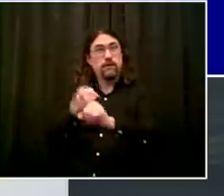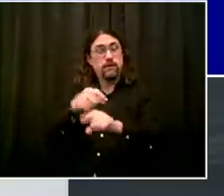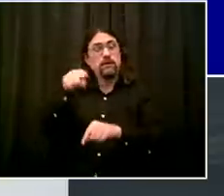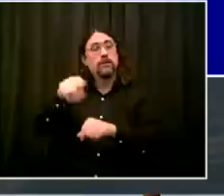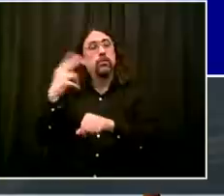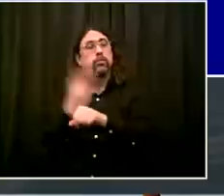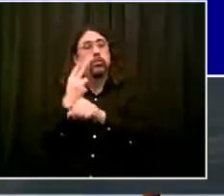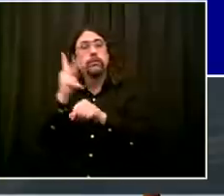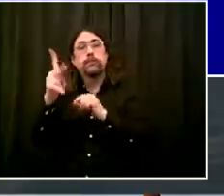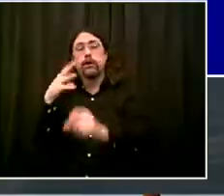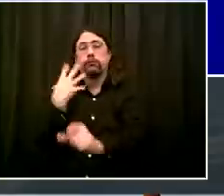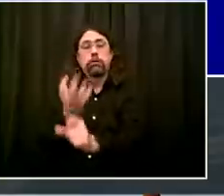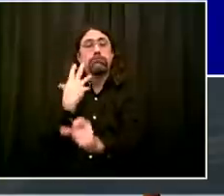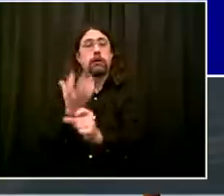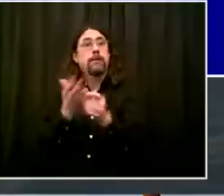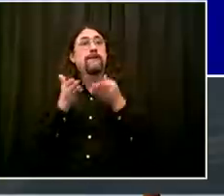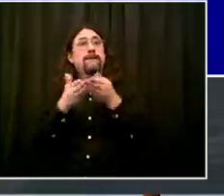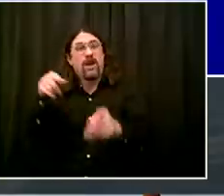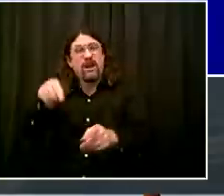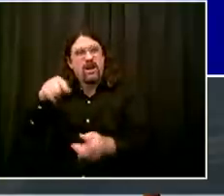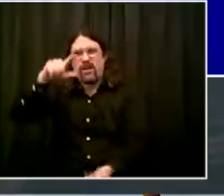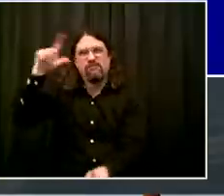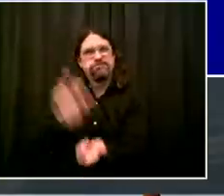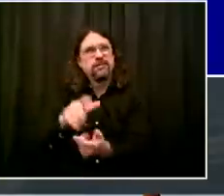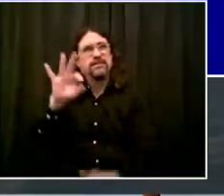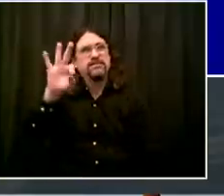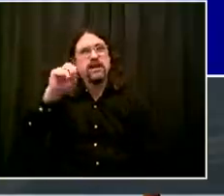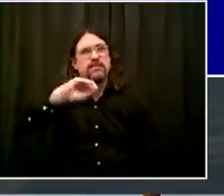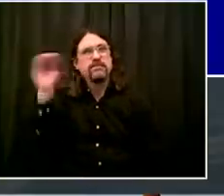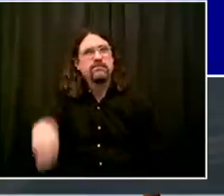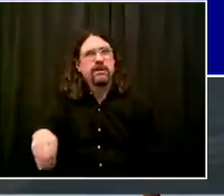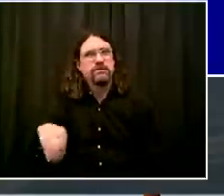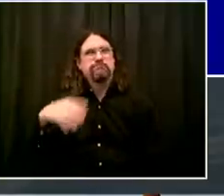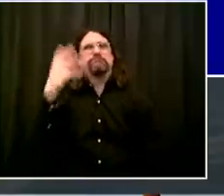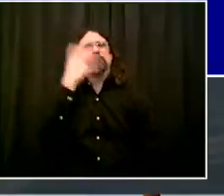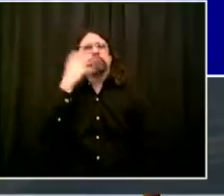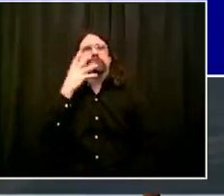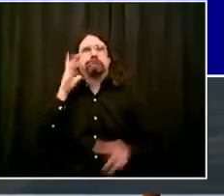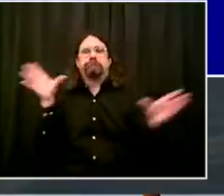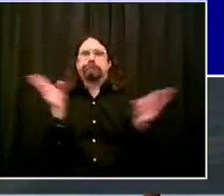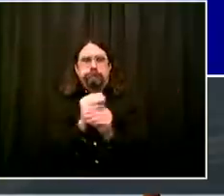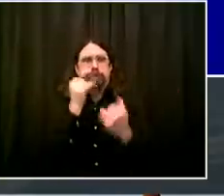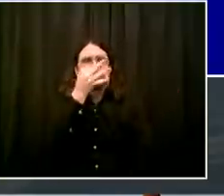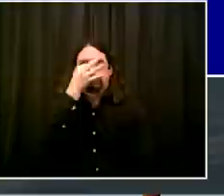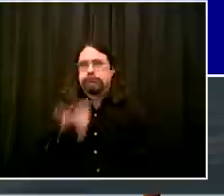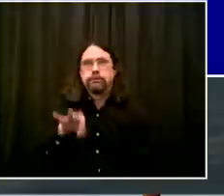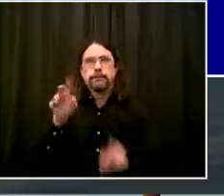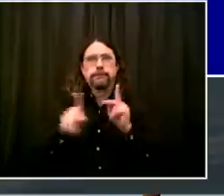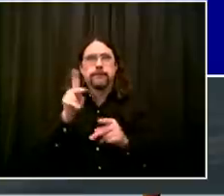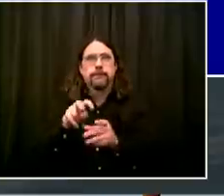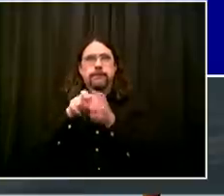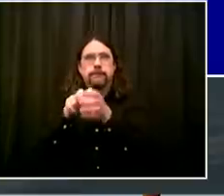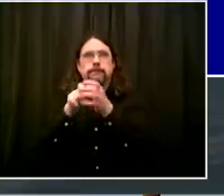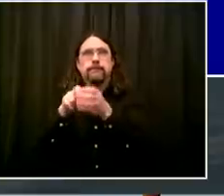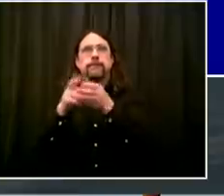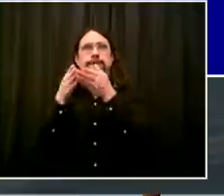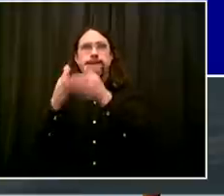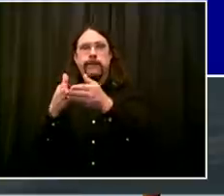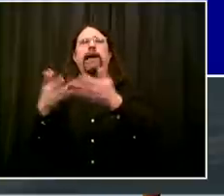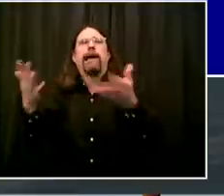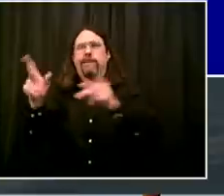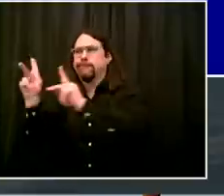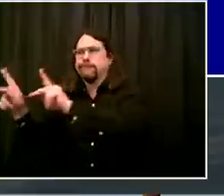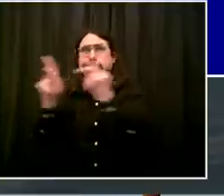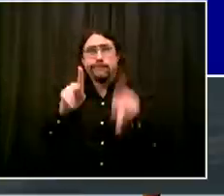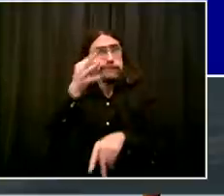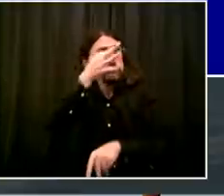service accordingly. And the most we saw in a typical rush hour trip was 400, 500 passengers. But now we actually